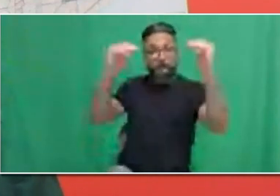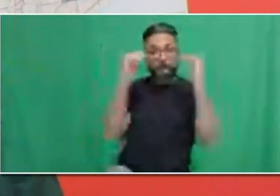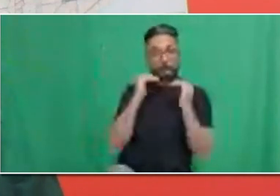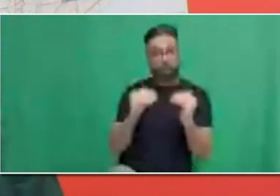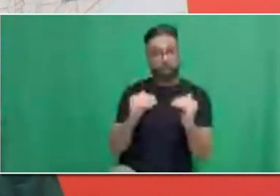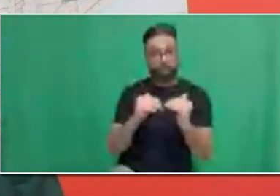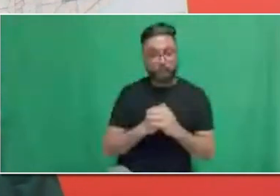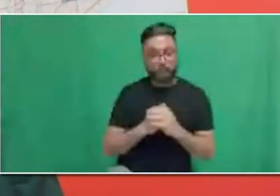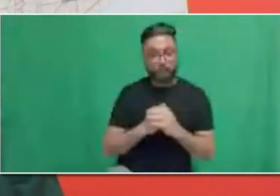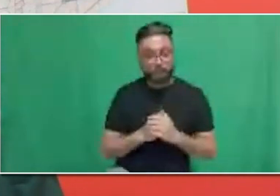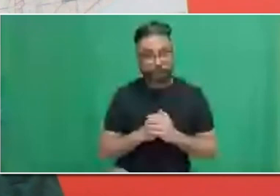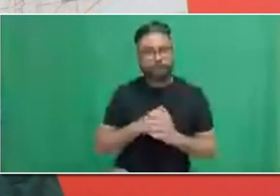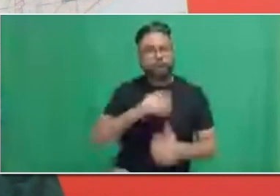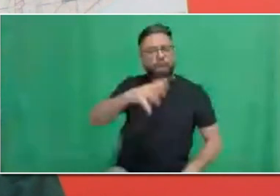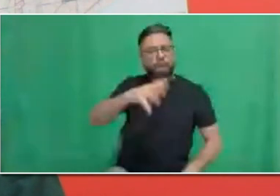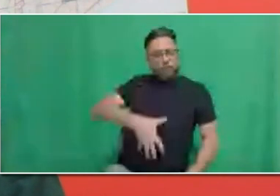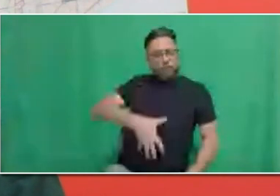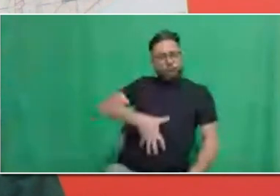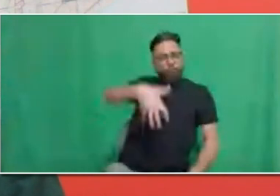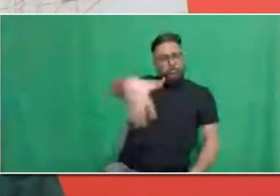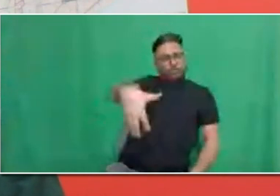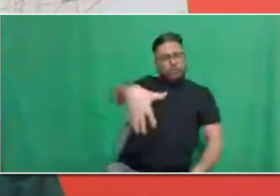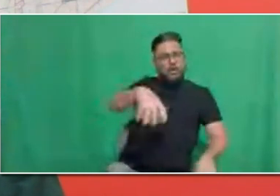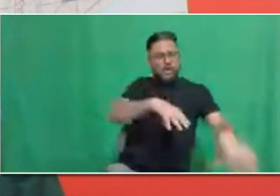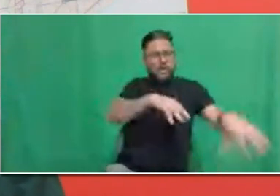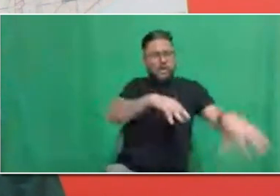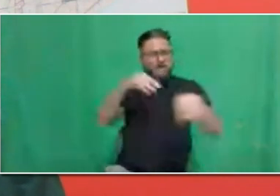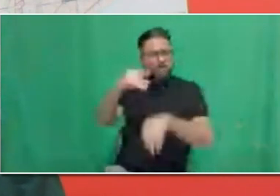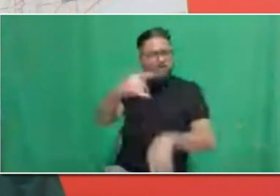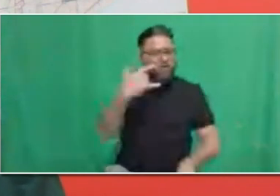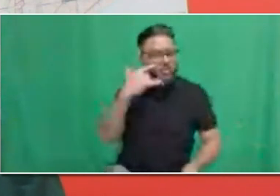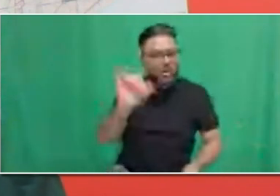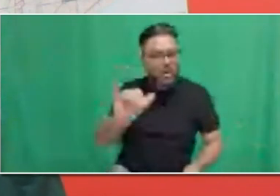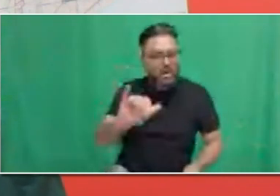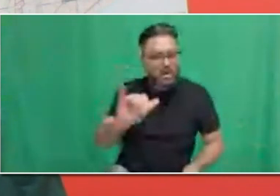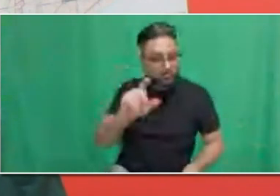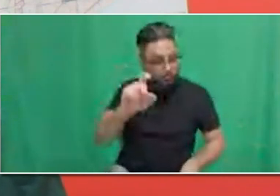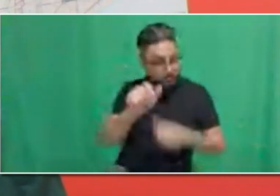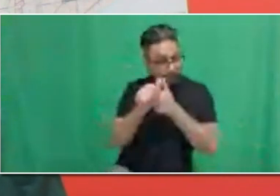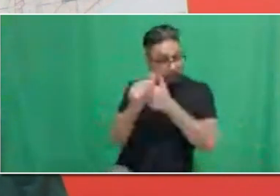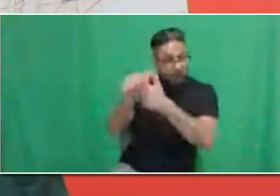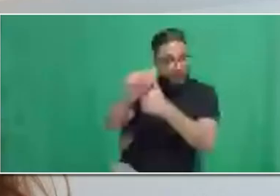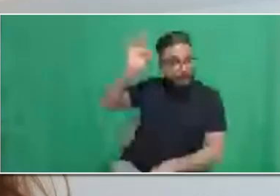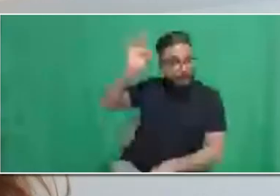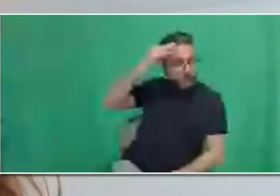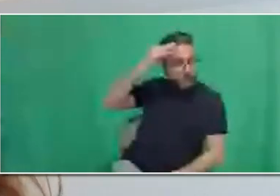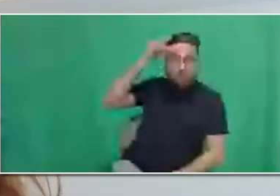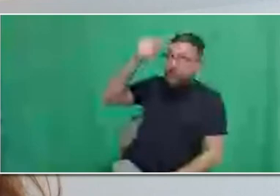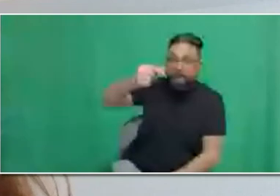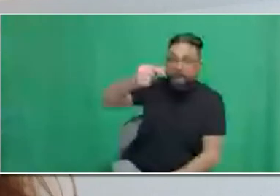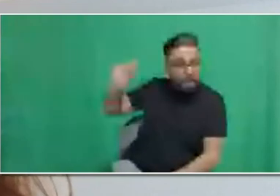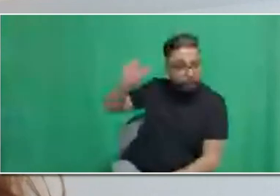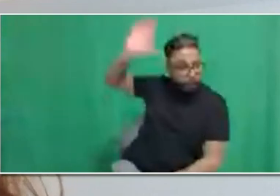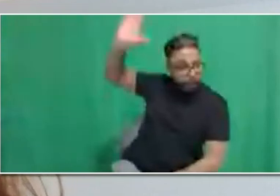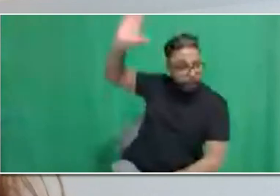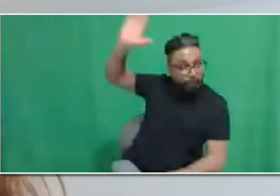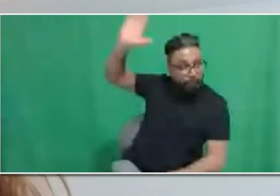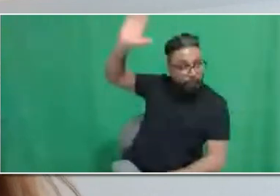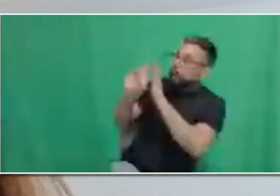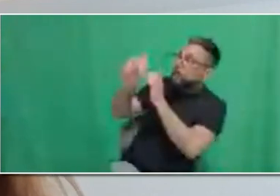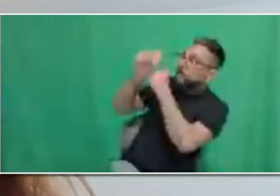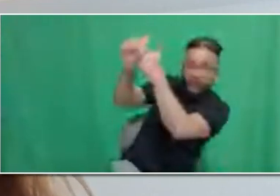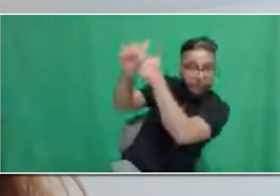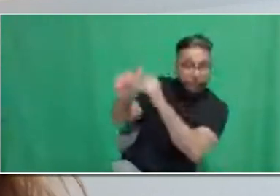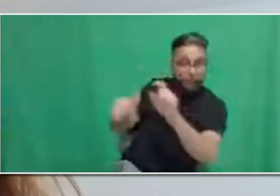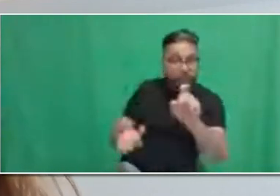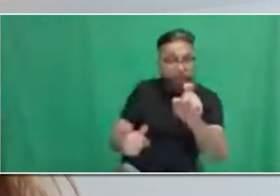is there anything that would exceed that? Vaso, can I get you to answer this one? Absolutely. So,